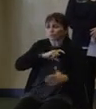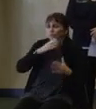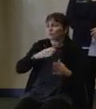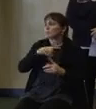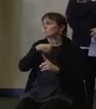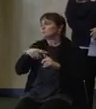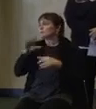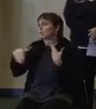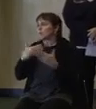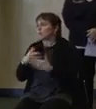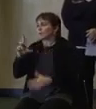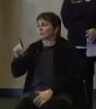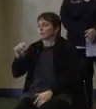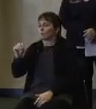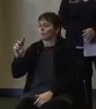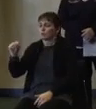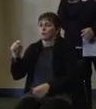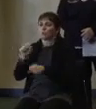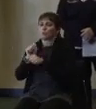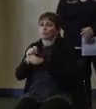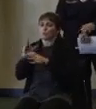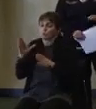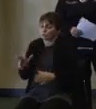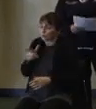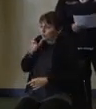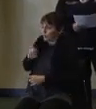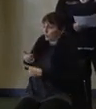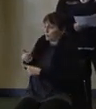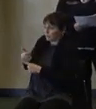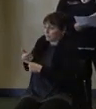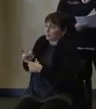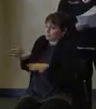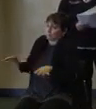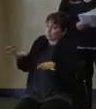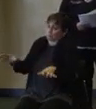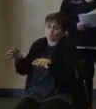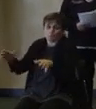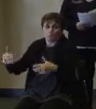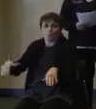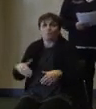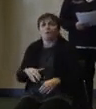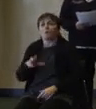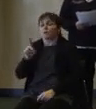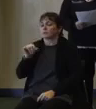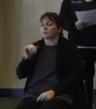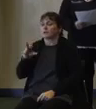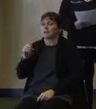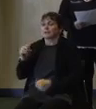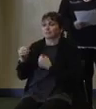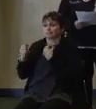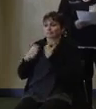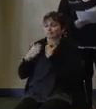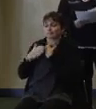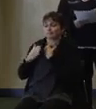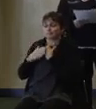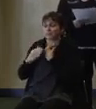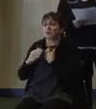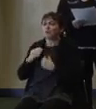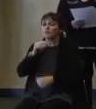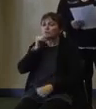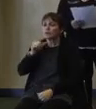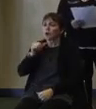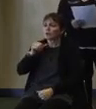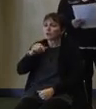responders who spent time, who spent the storm, rather, on the job. Diane reminds me, in the non-parkway, non-turnpike